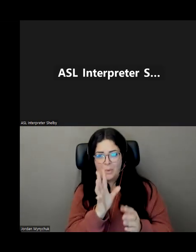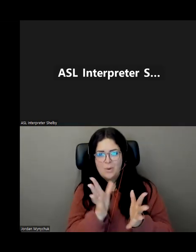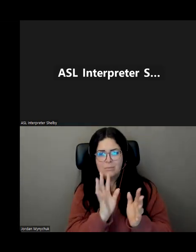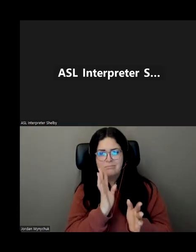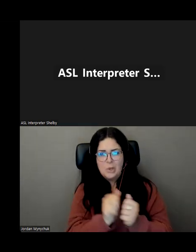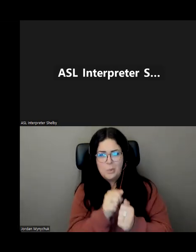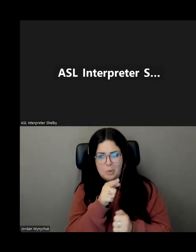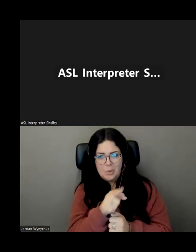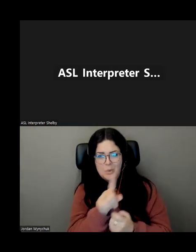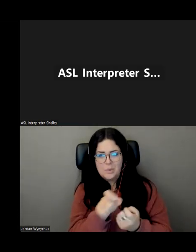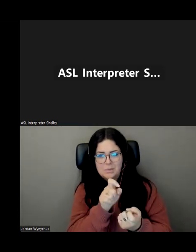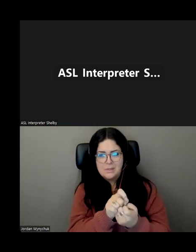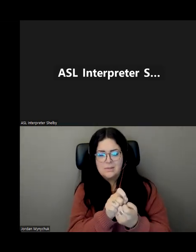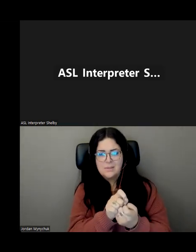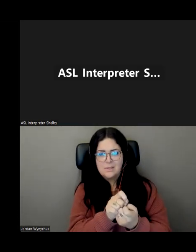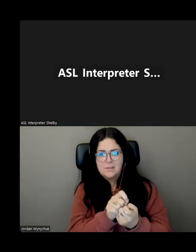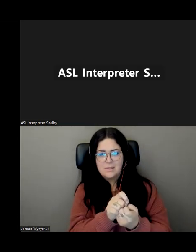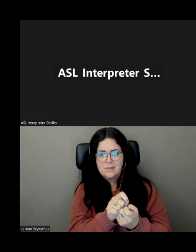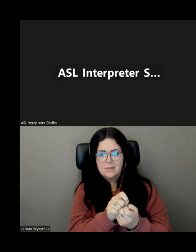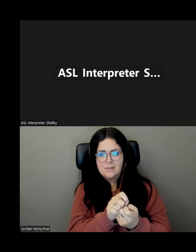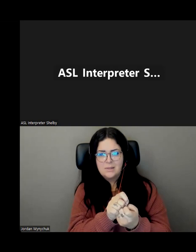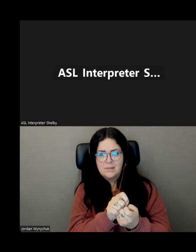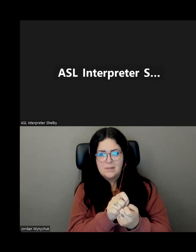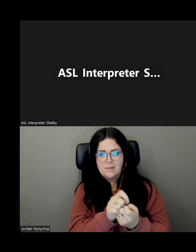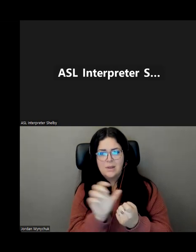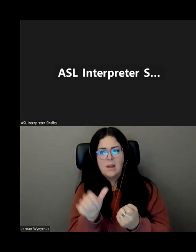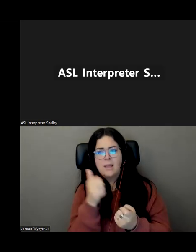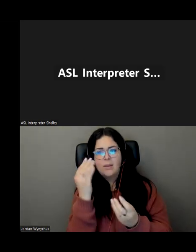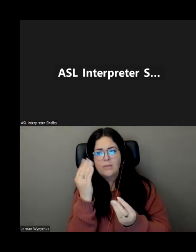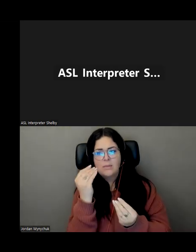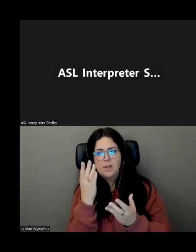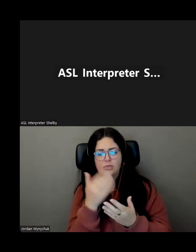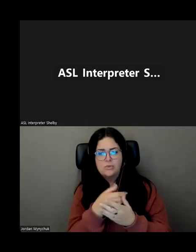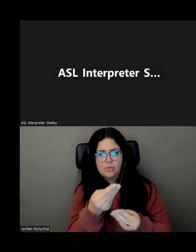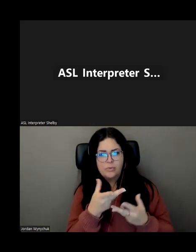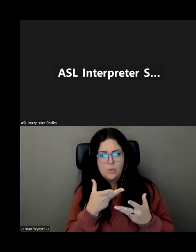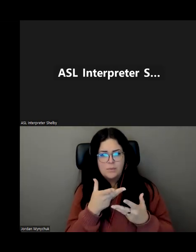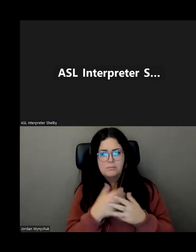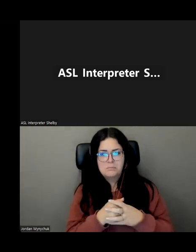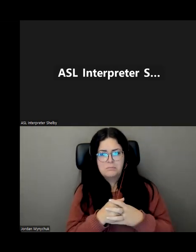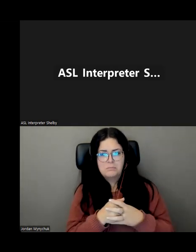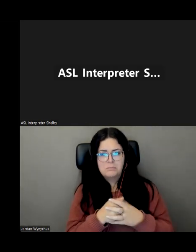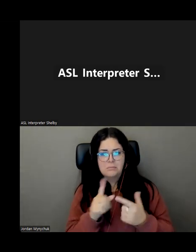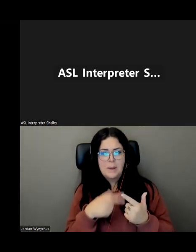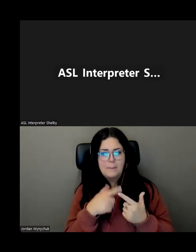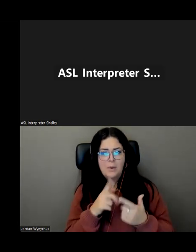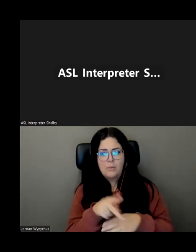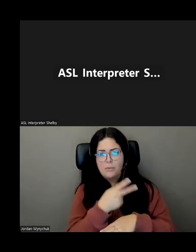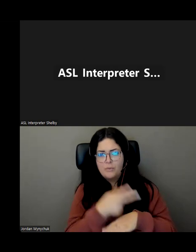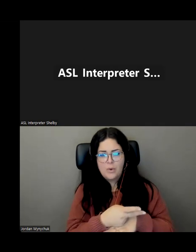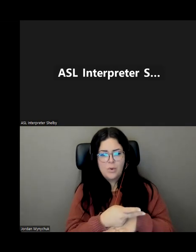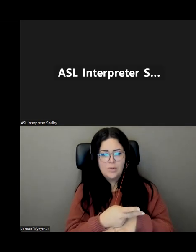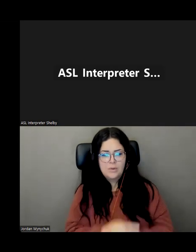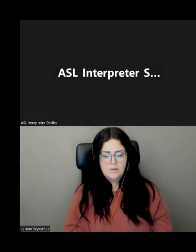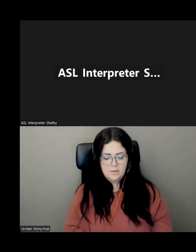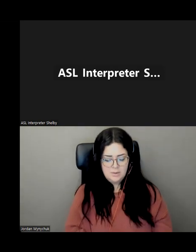you a little more about uh some um you know extra information you could give to me about uh protection for seniors